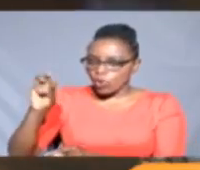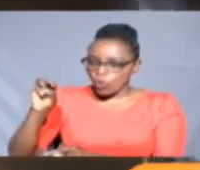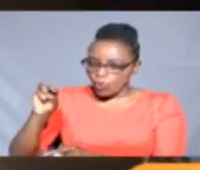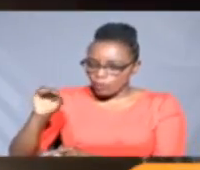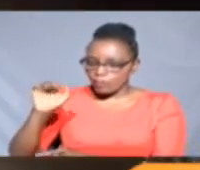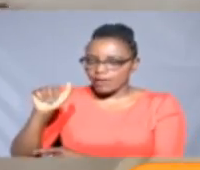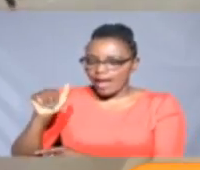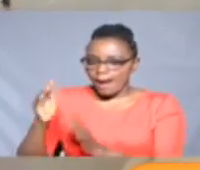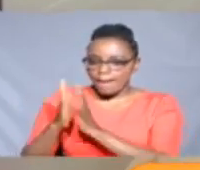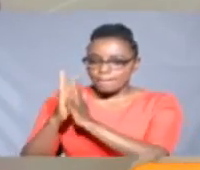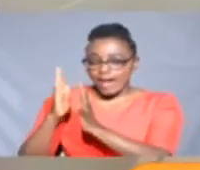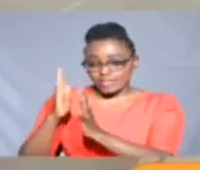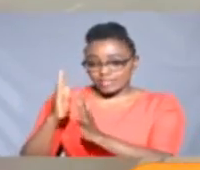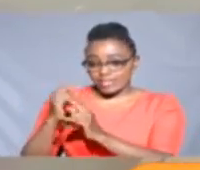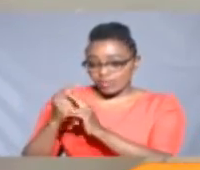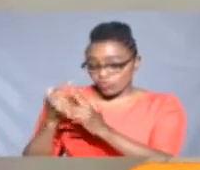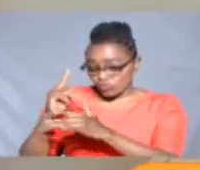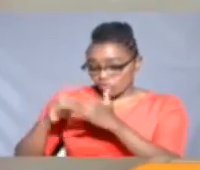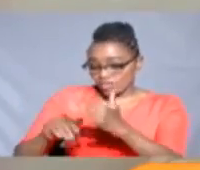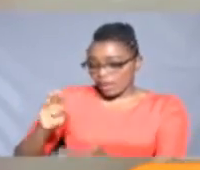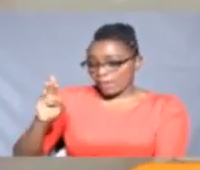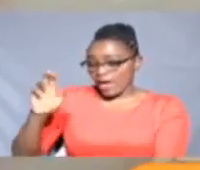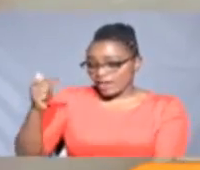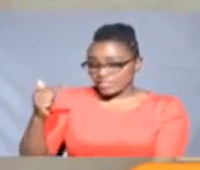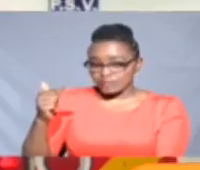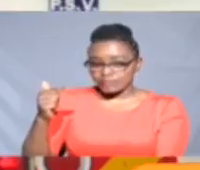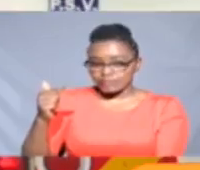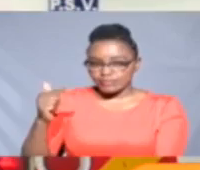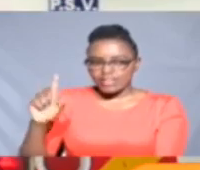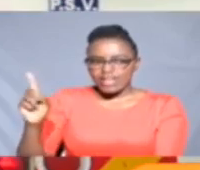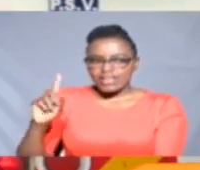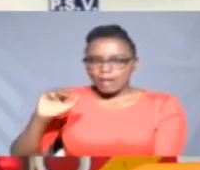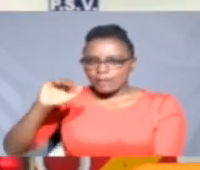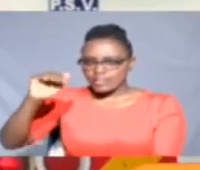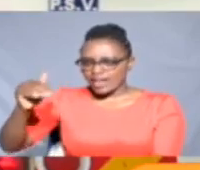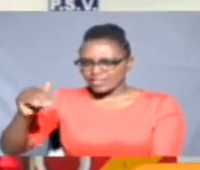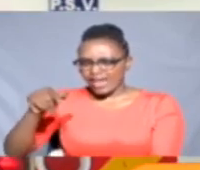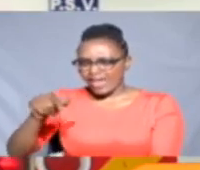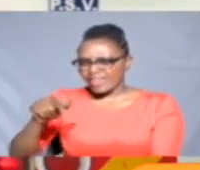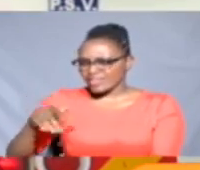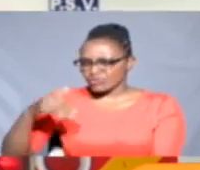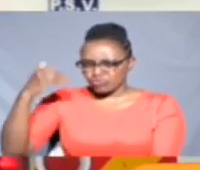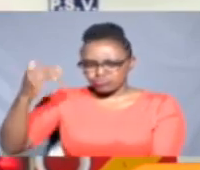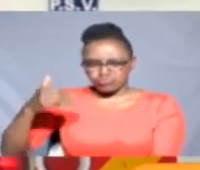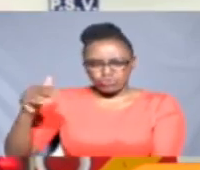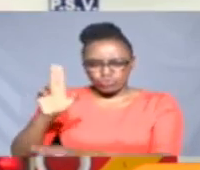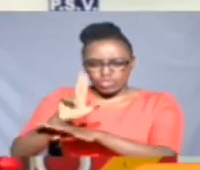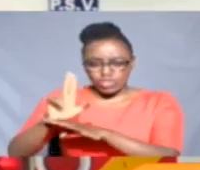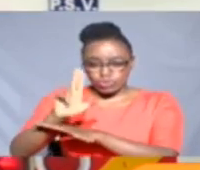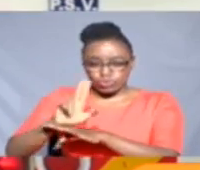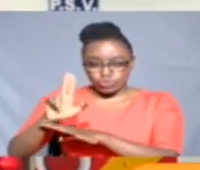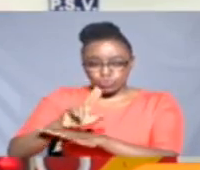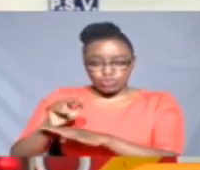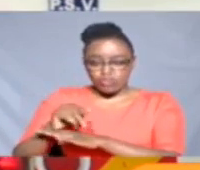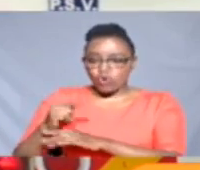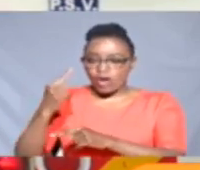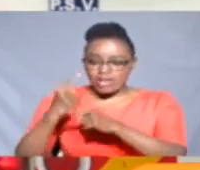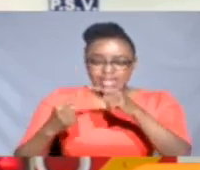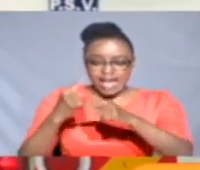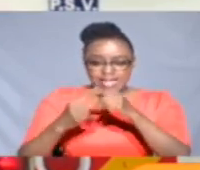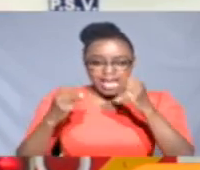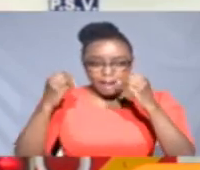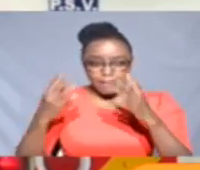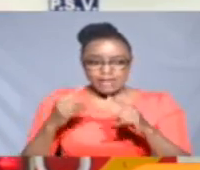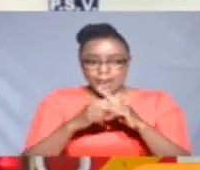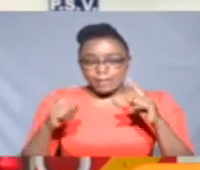rapid transport system. It has been Nairobi city's mode of transport for decades. But with the